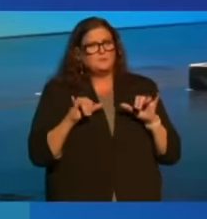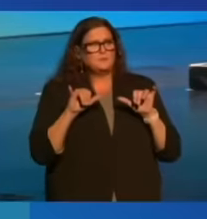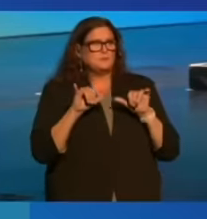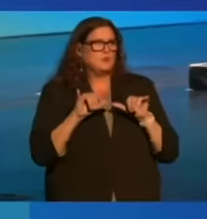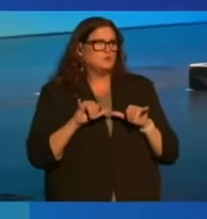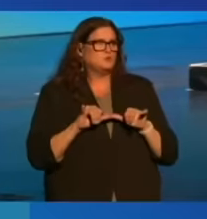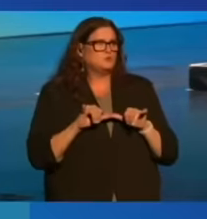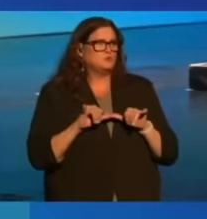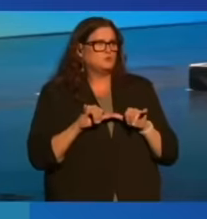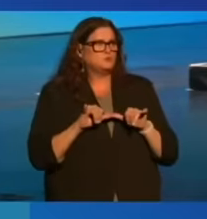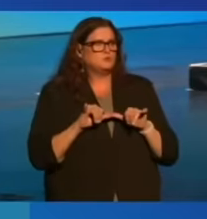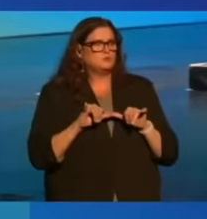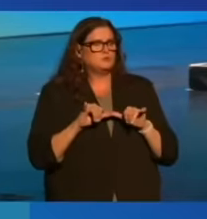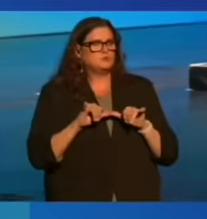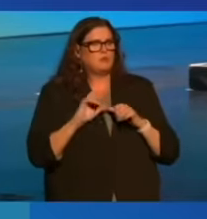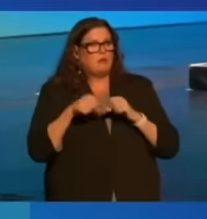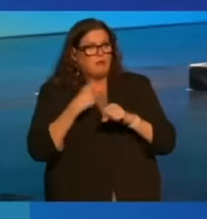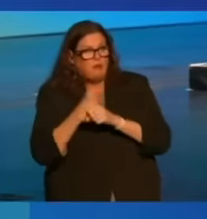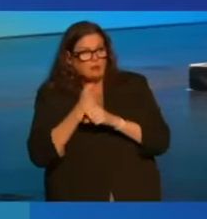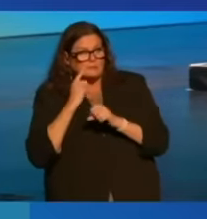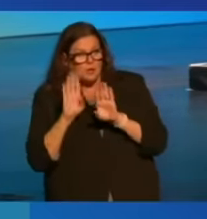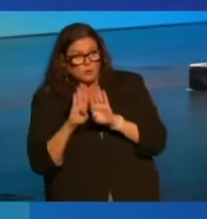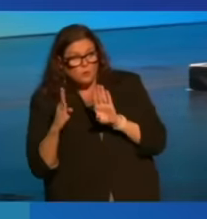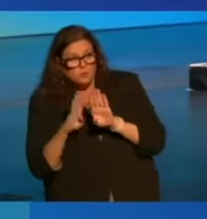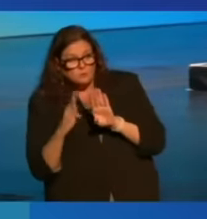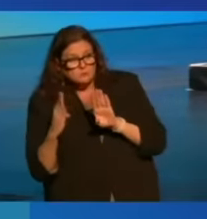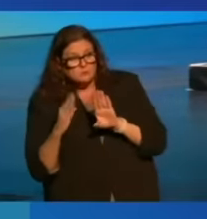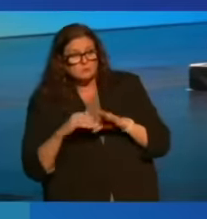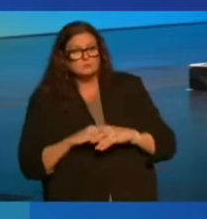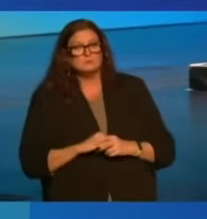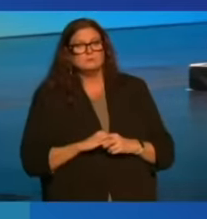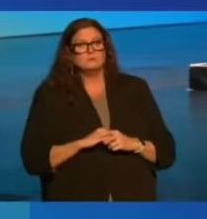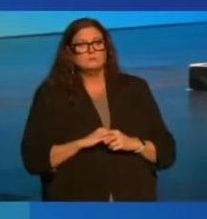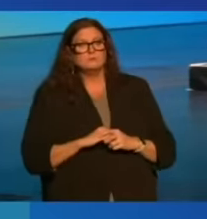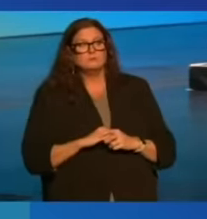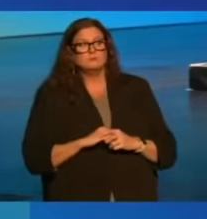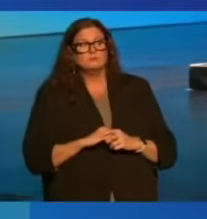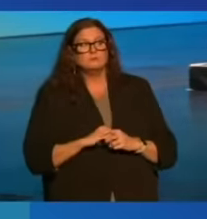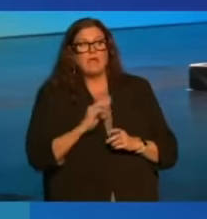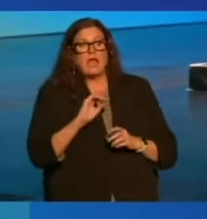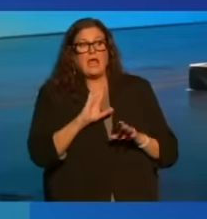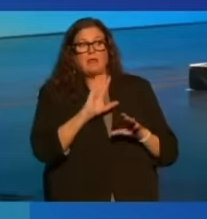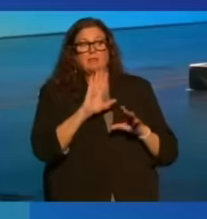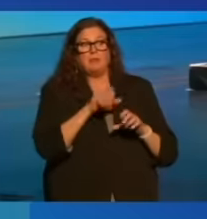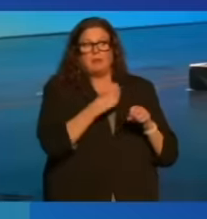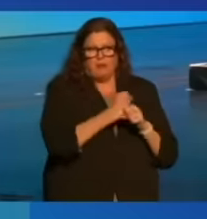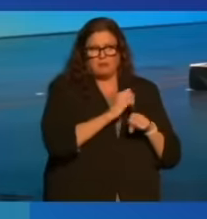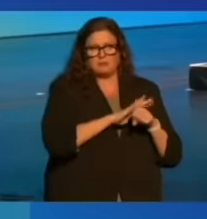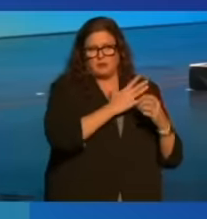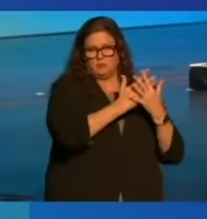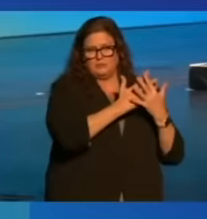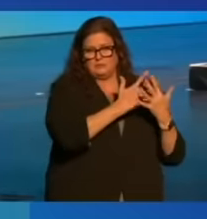the locks on our doors and the locks that we put on our prisons.